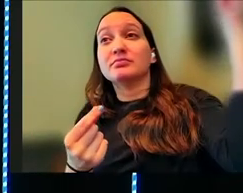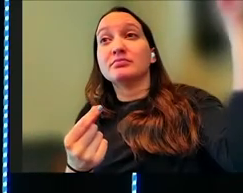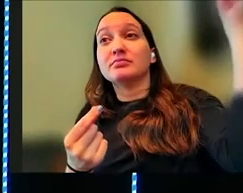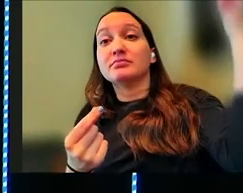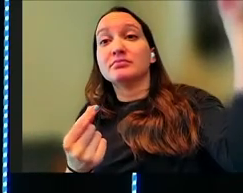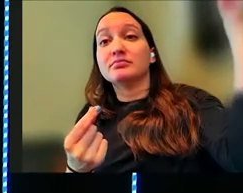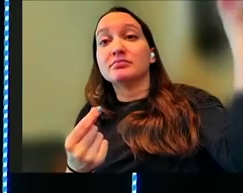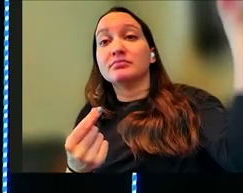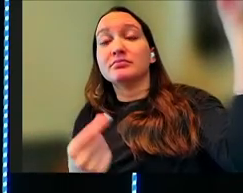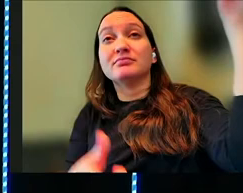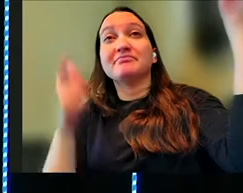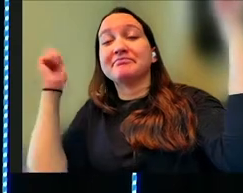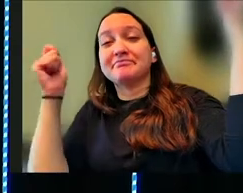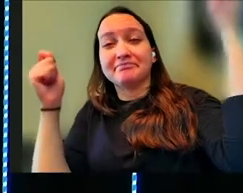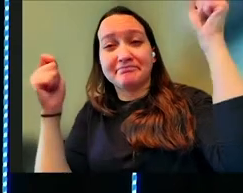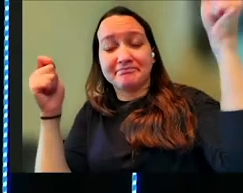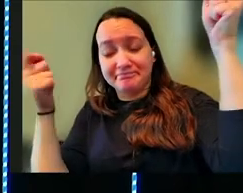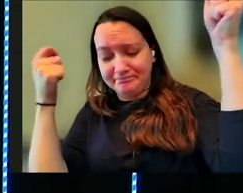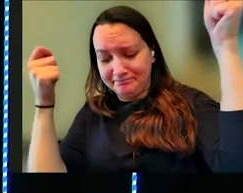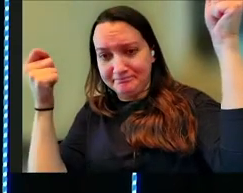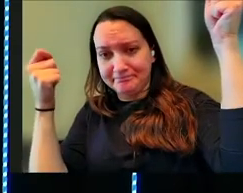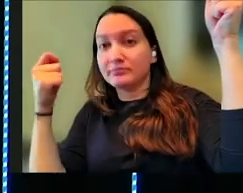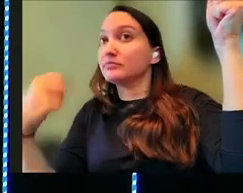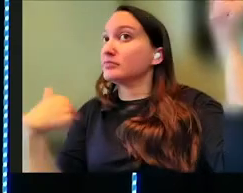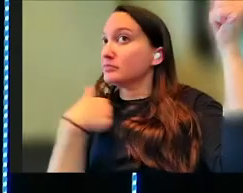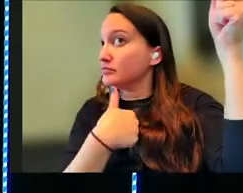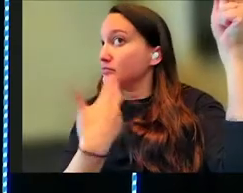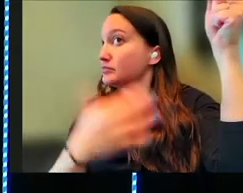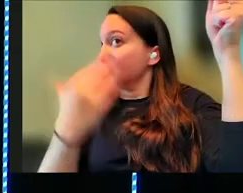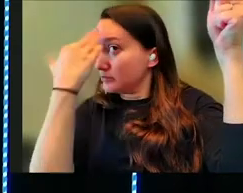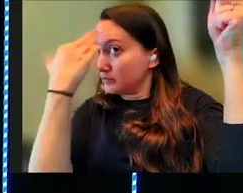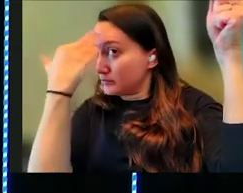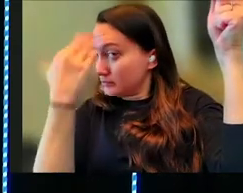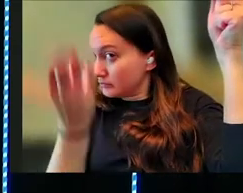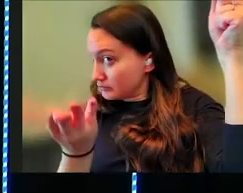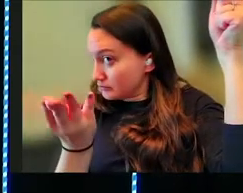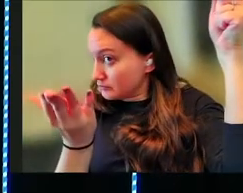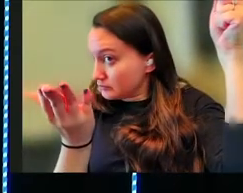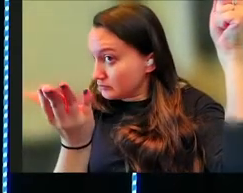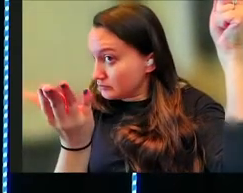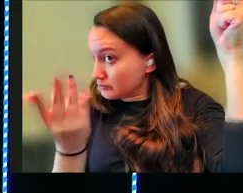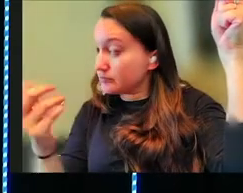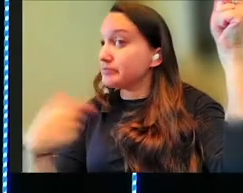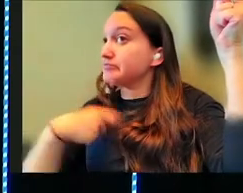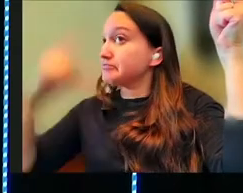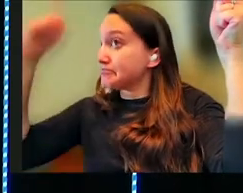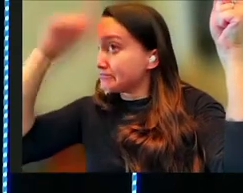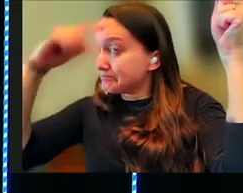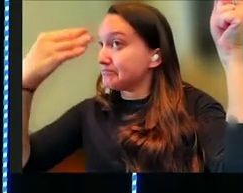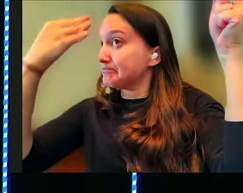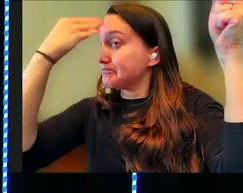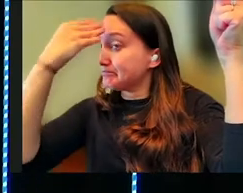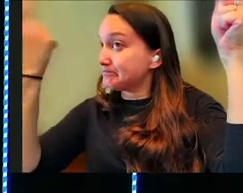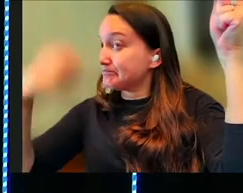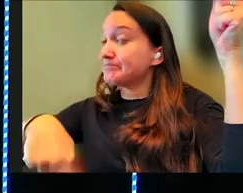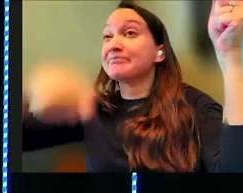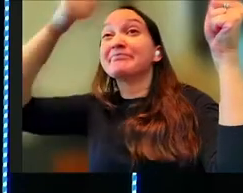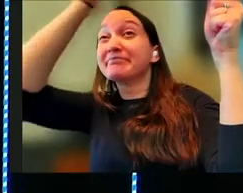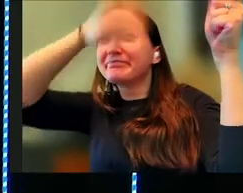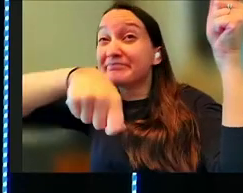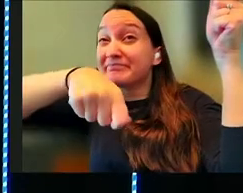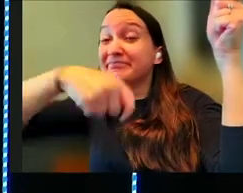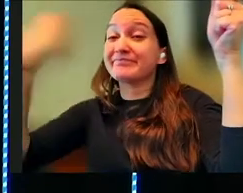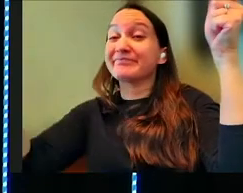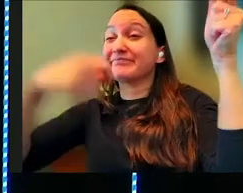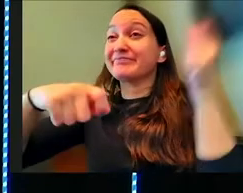and I got the knife in this hand, and we know, ladies and gentlemen, we have the wisdom to know that when you're cutting something, you always